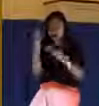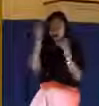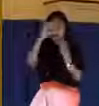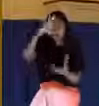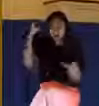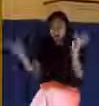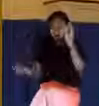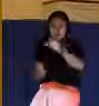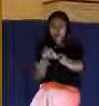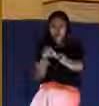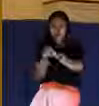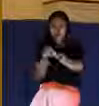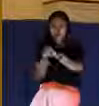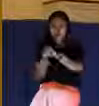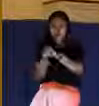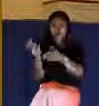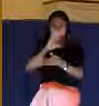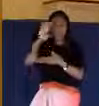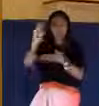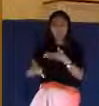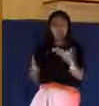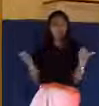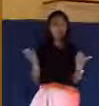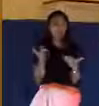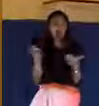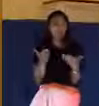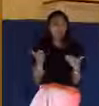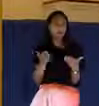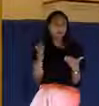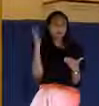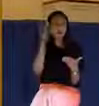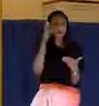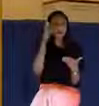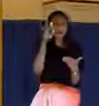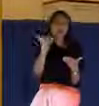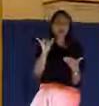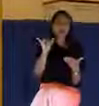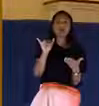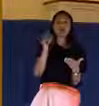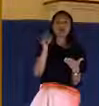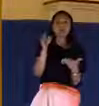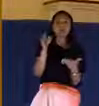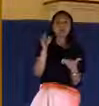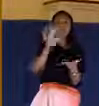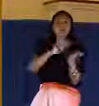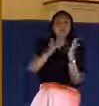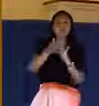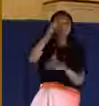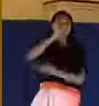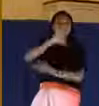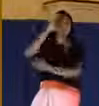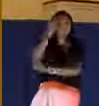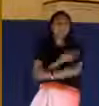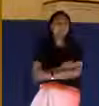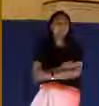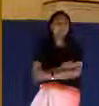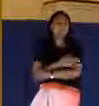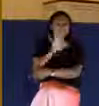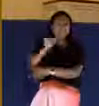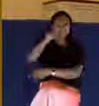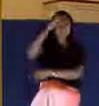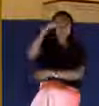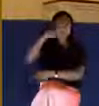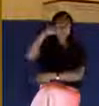comes to this conclusion that Jesus is the son of God. Here we have the conversion of a hardened Roman